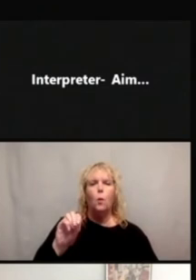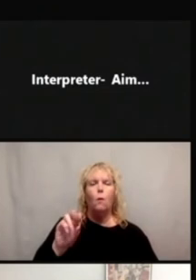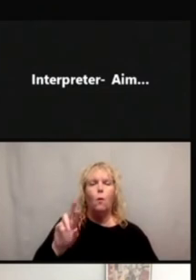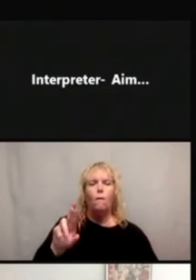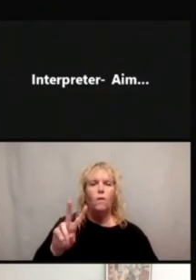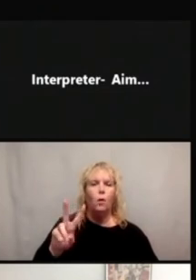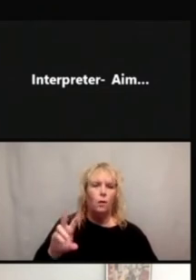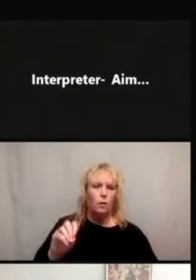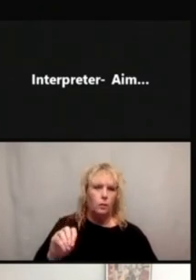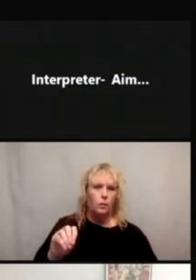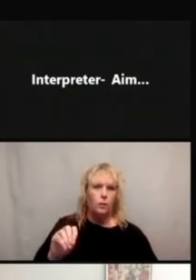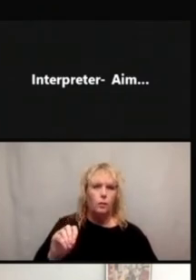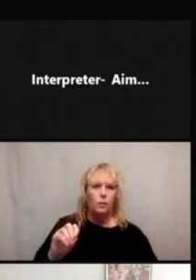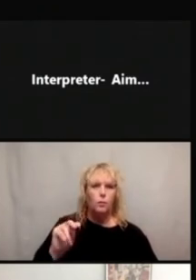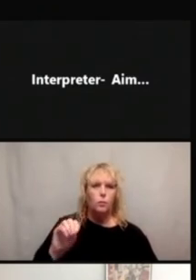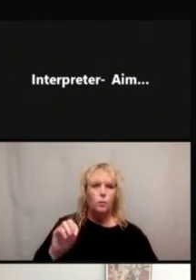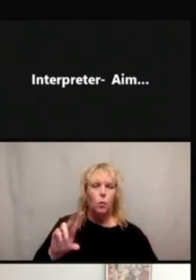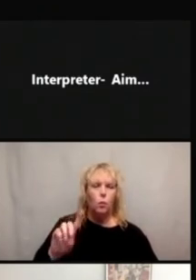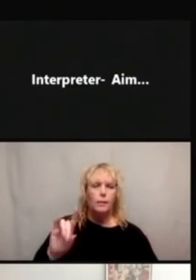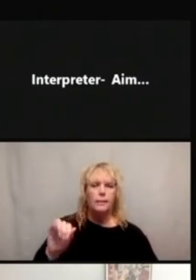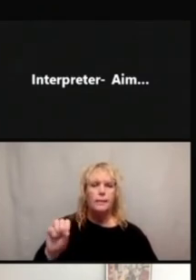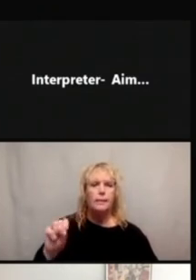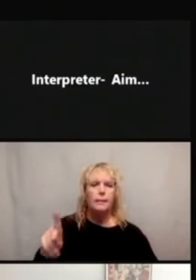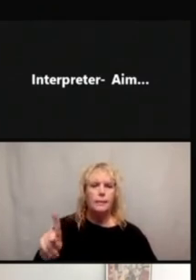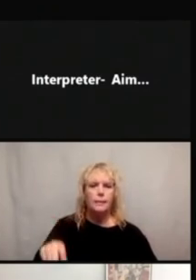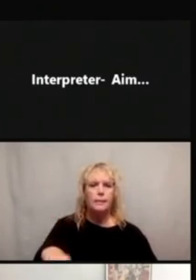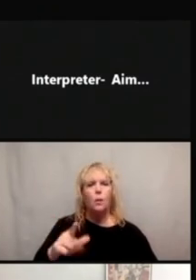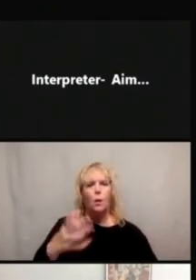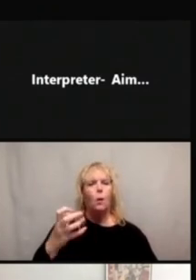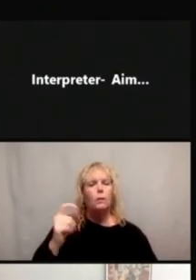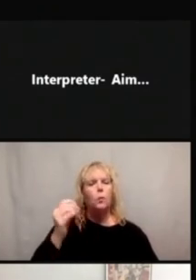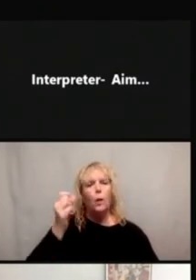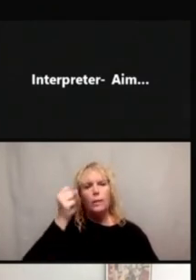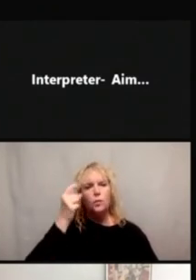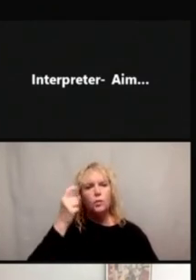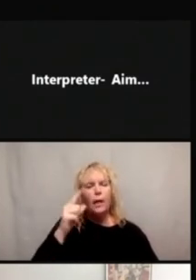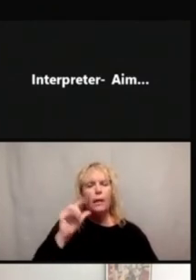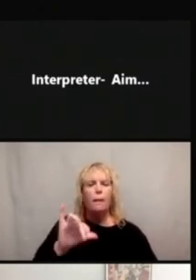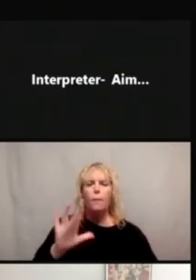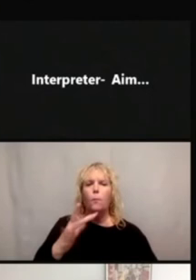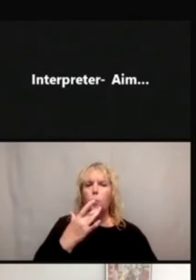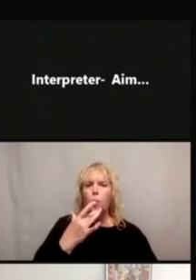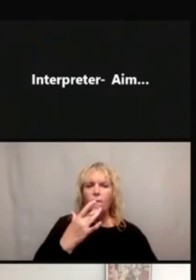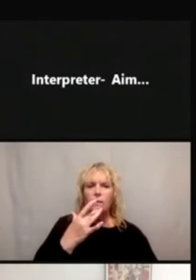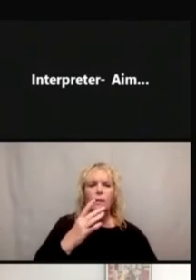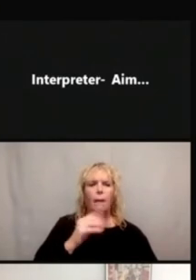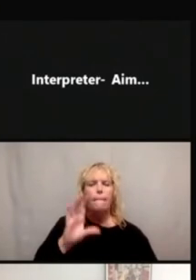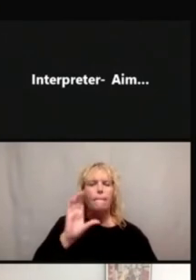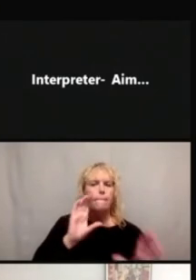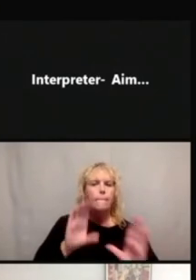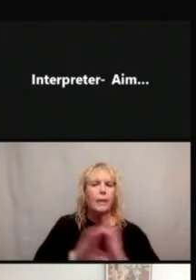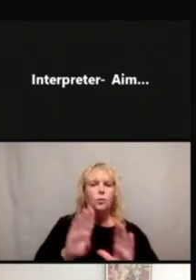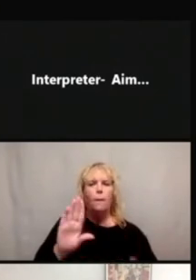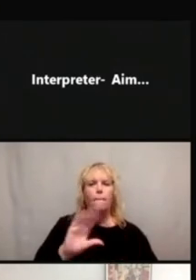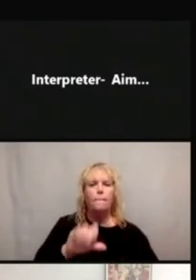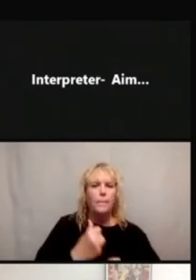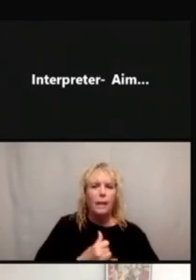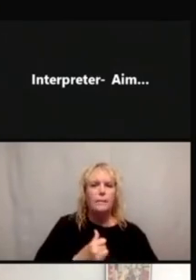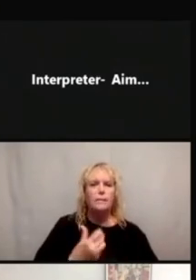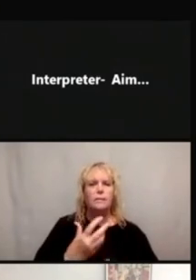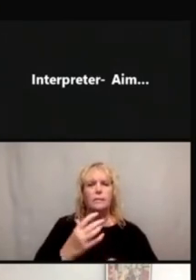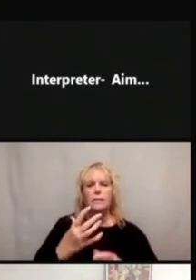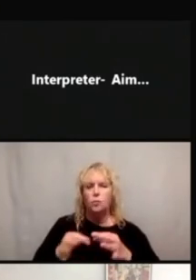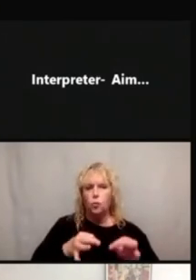Novo Nordisk wanted to understand preferences and understanding picture based medication instructions. So,